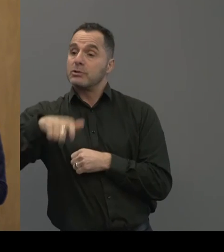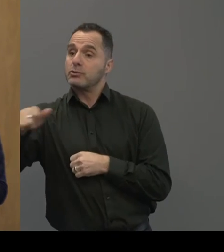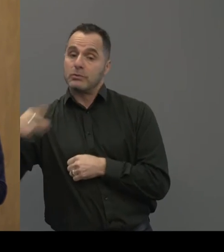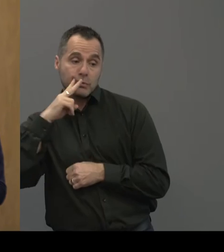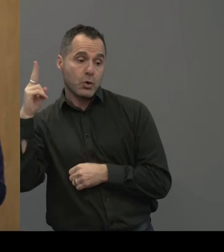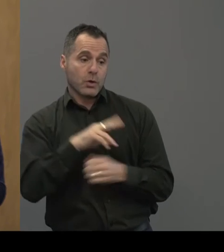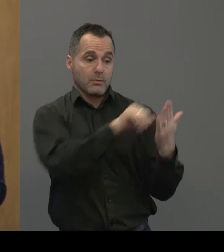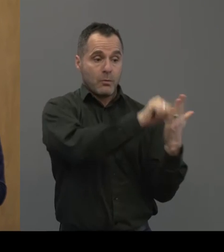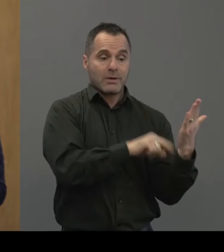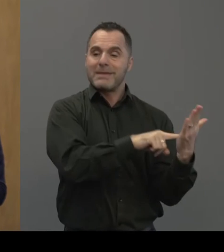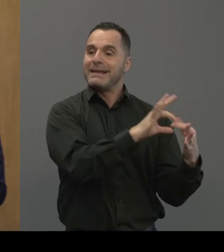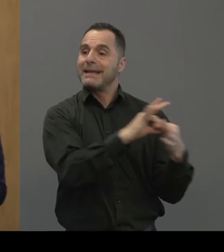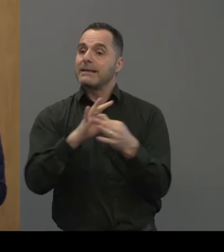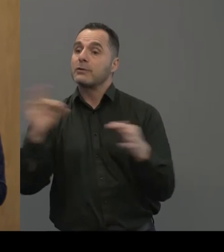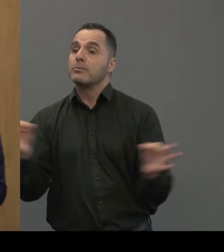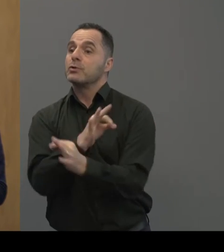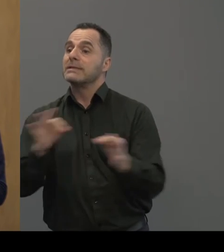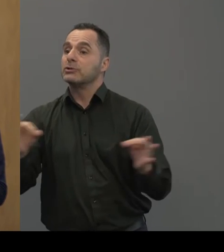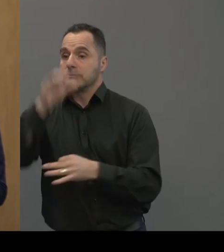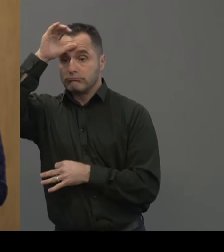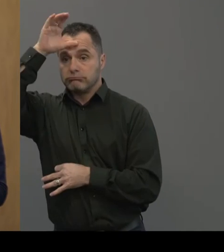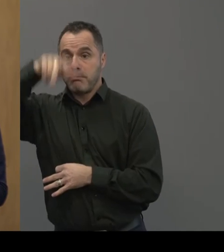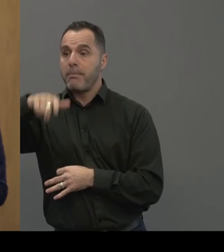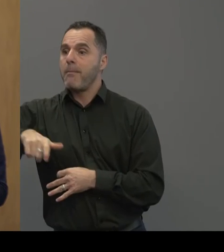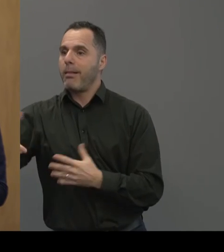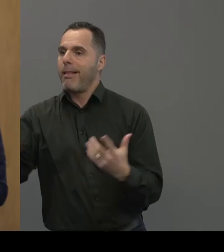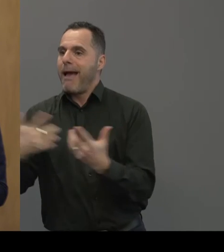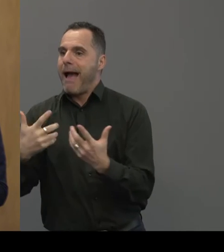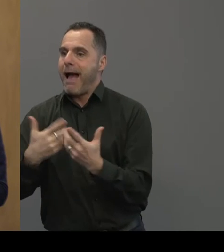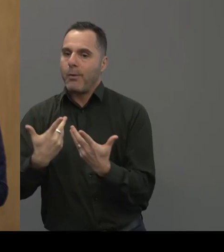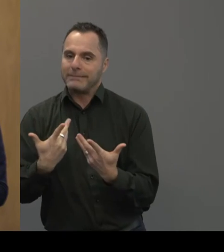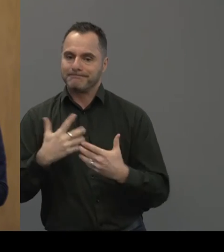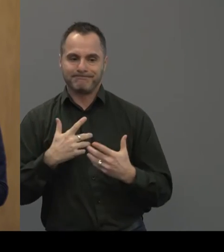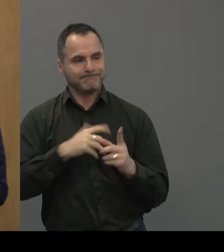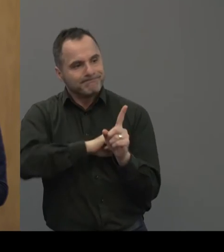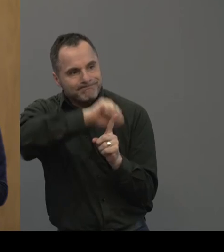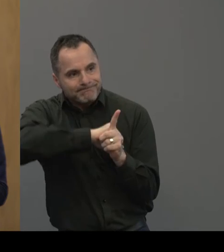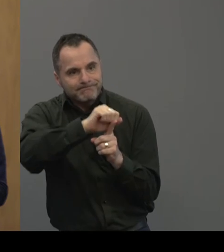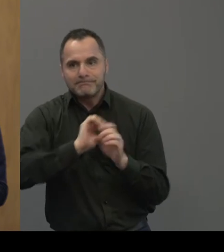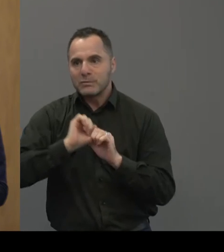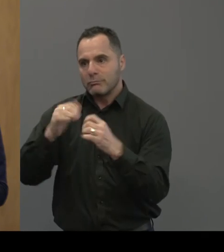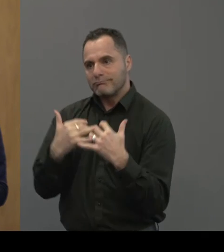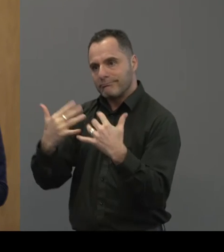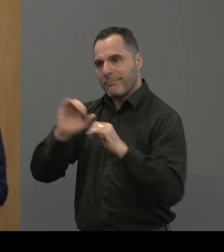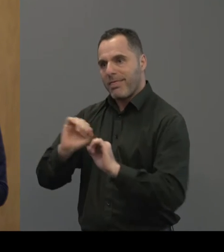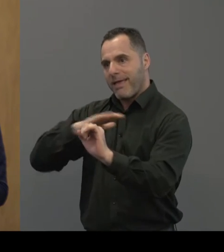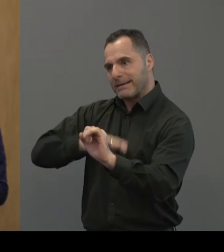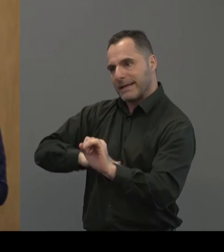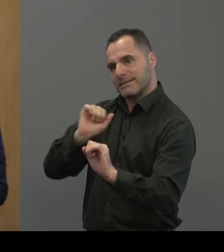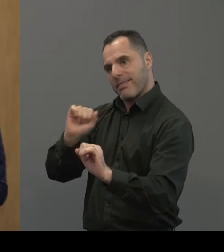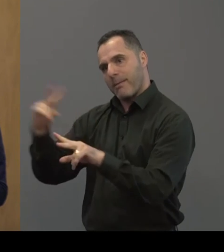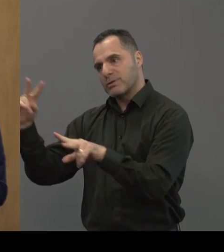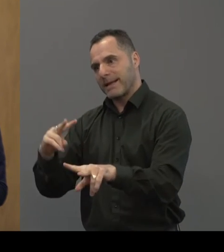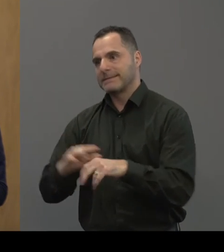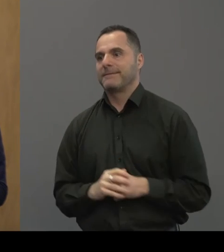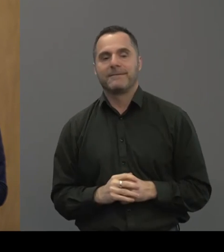the program for musicians in particular and how we tailor it to your needs and perspective, perspectives for